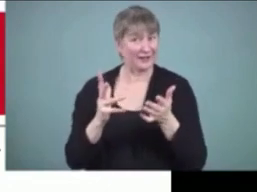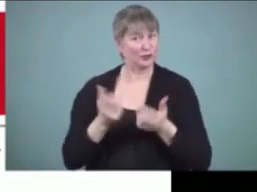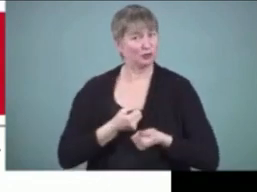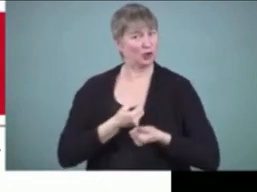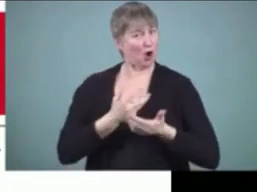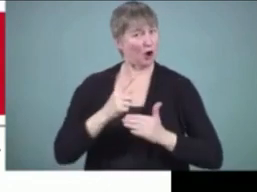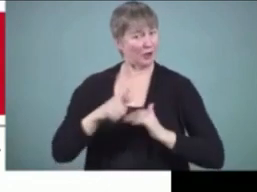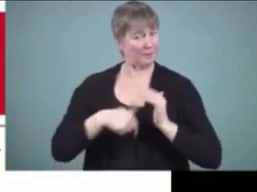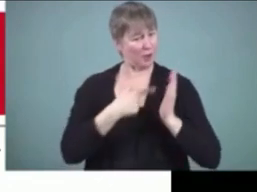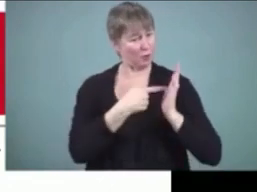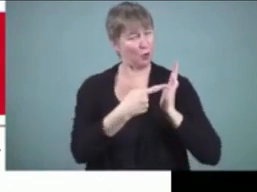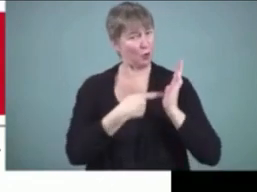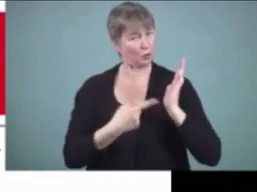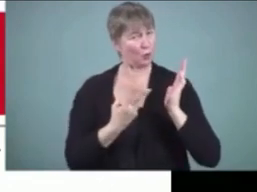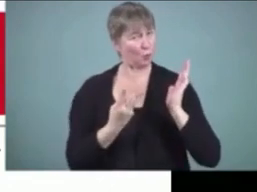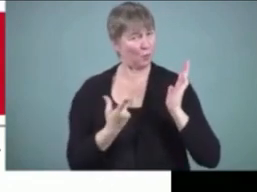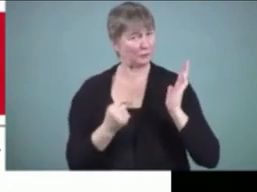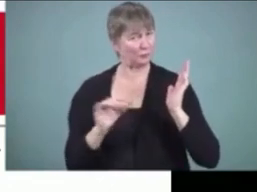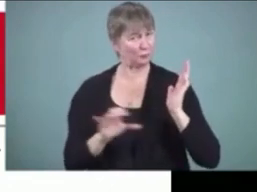you engage in the process